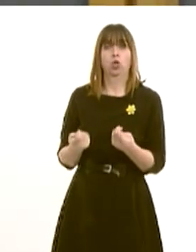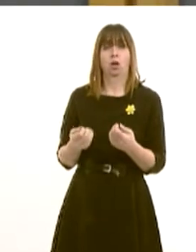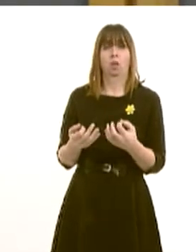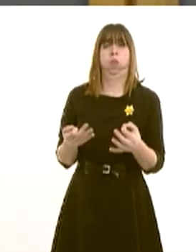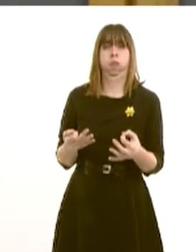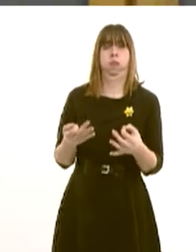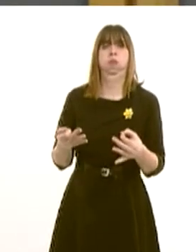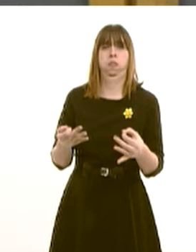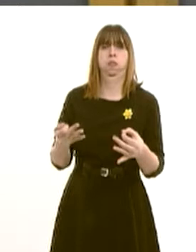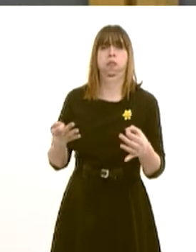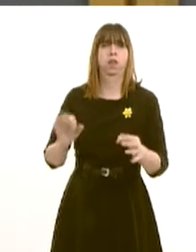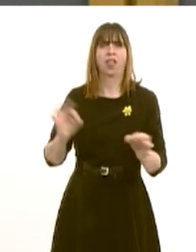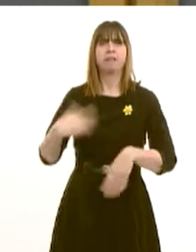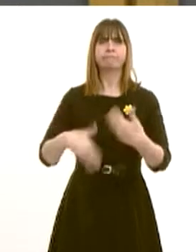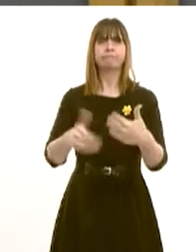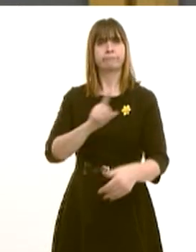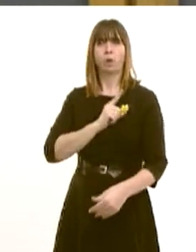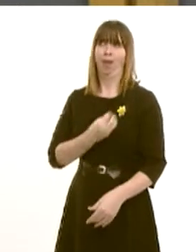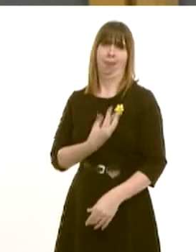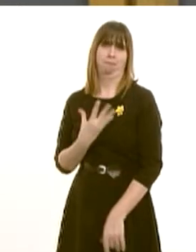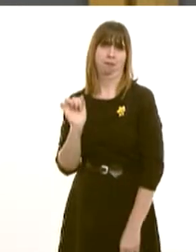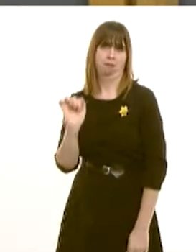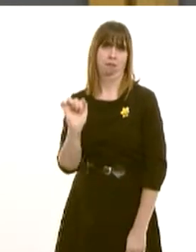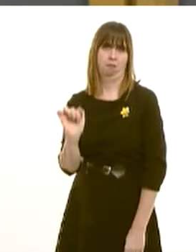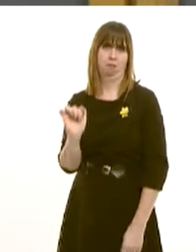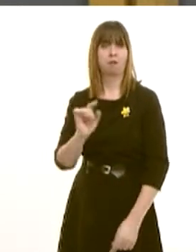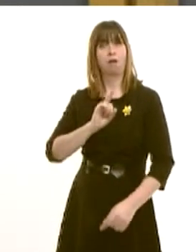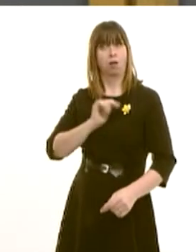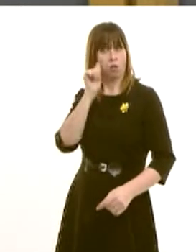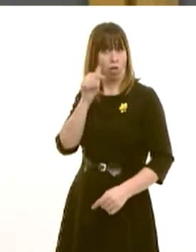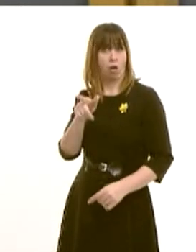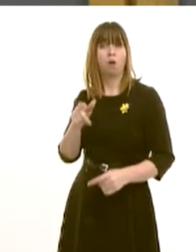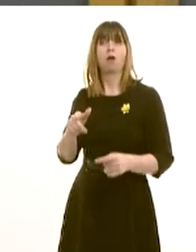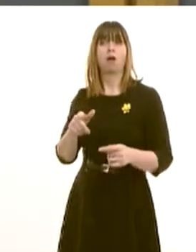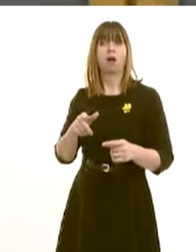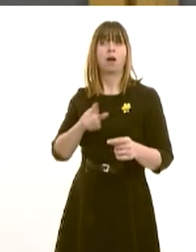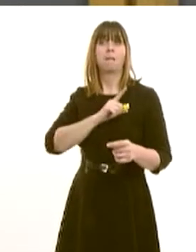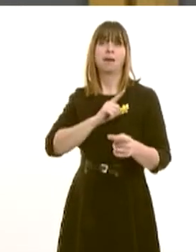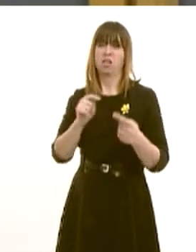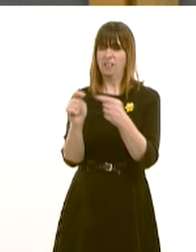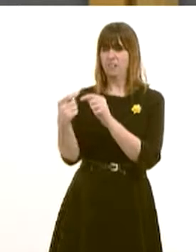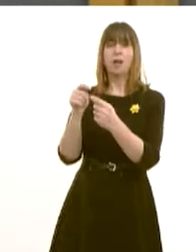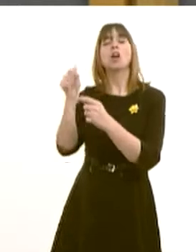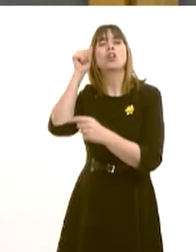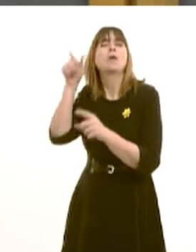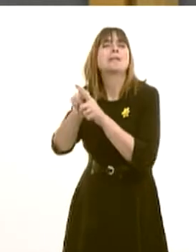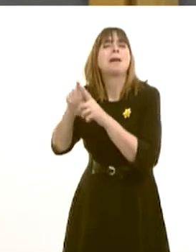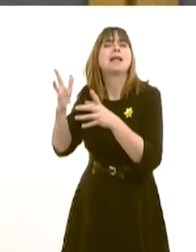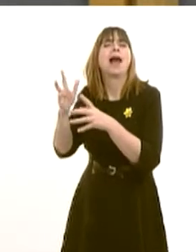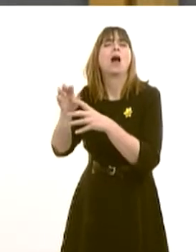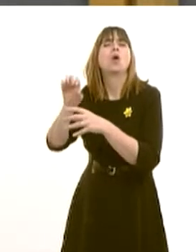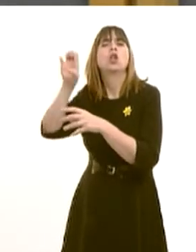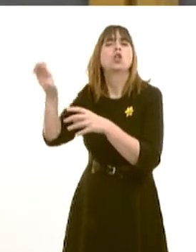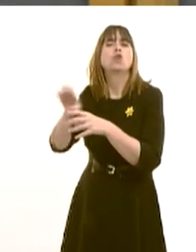as the UK's place in the European Union is under threat because of splits in the Conservative Party.